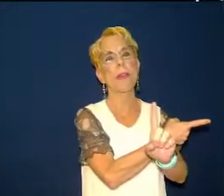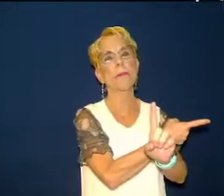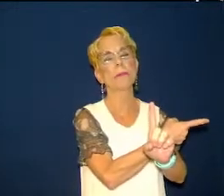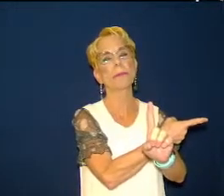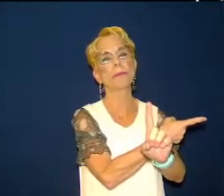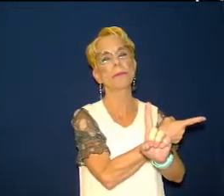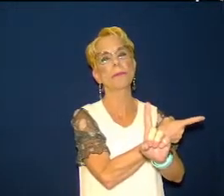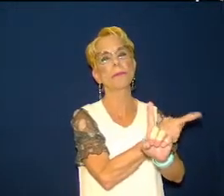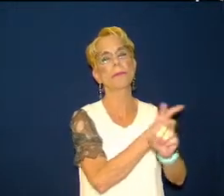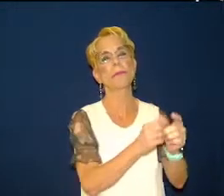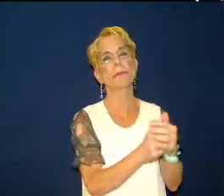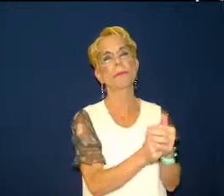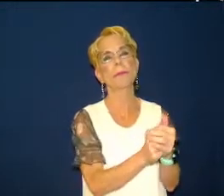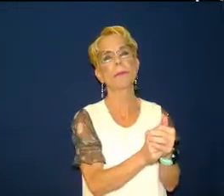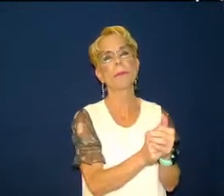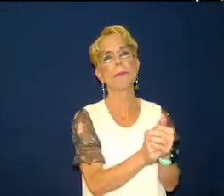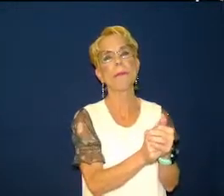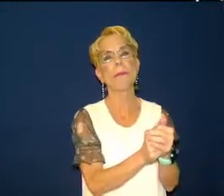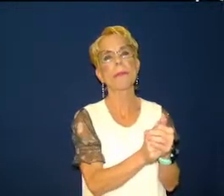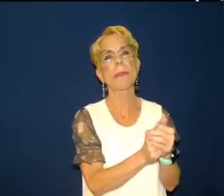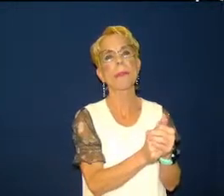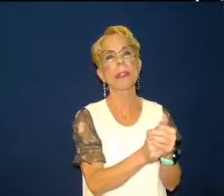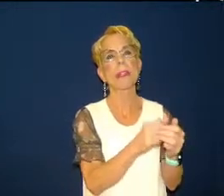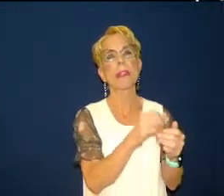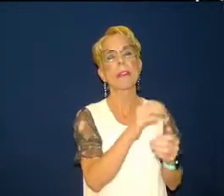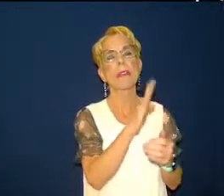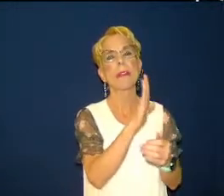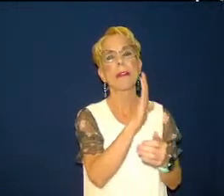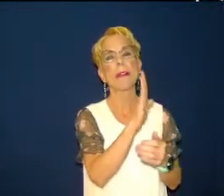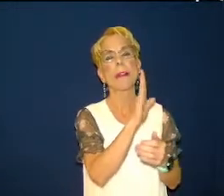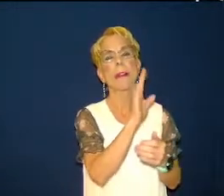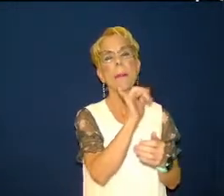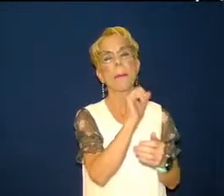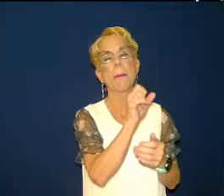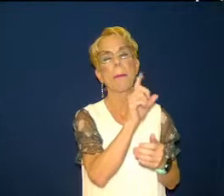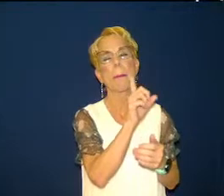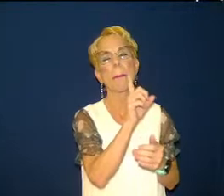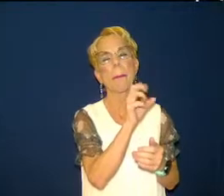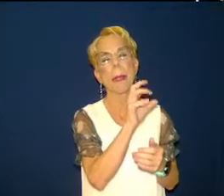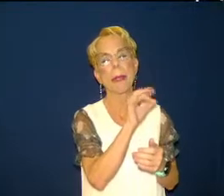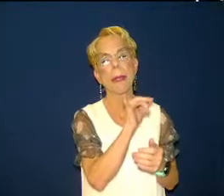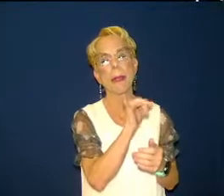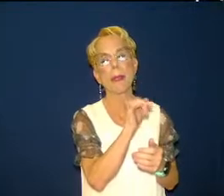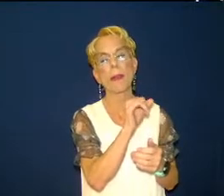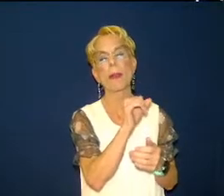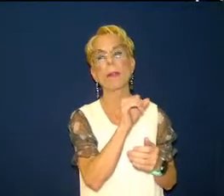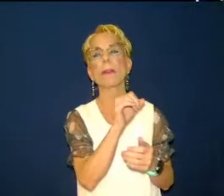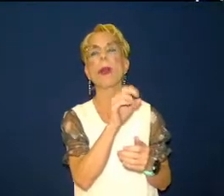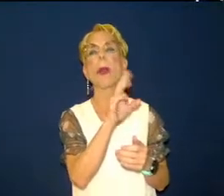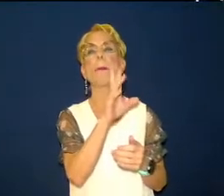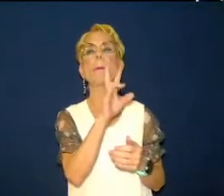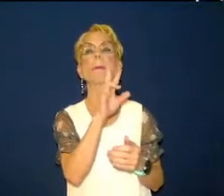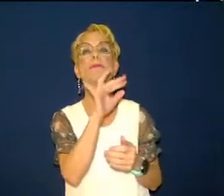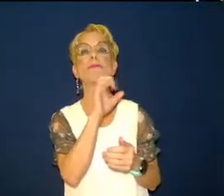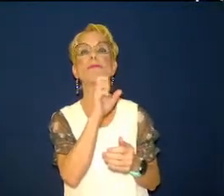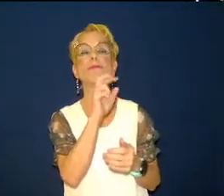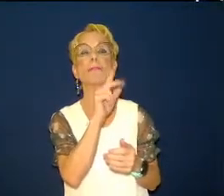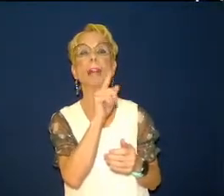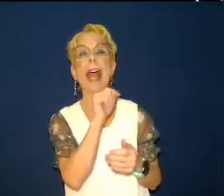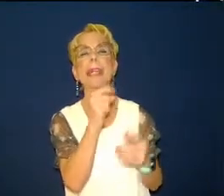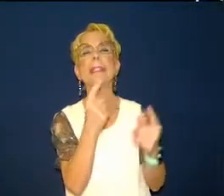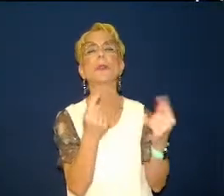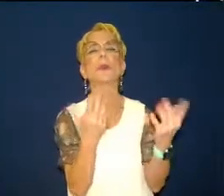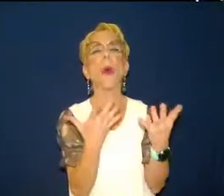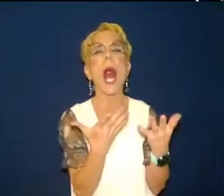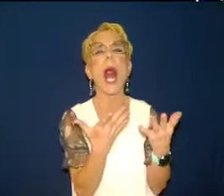bryant was bear bryant was a was a fantastic duck hunter he loved hunting ducks so he was he